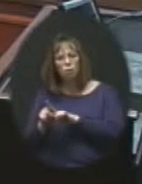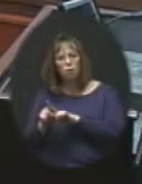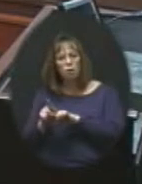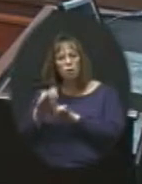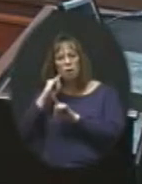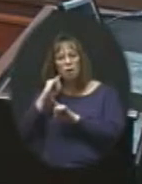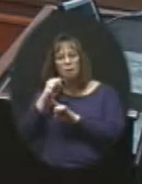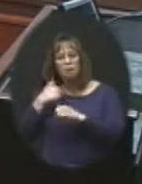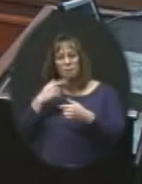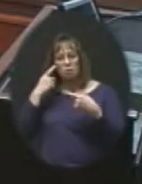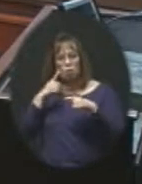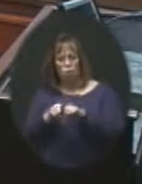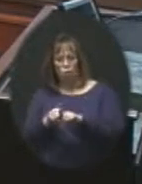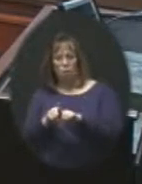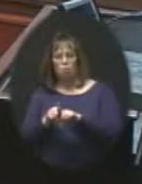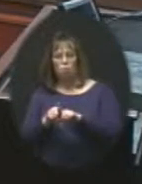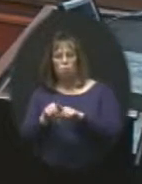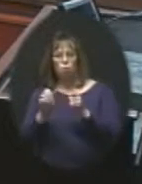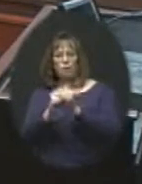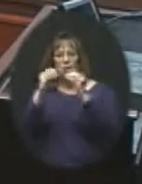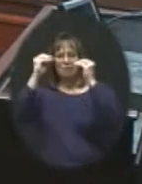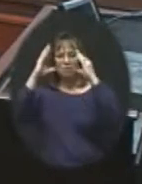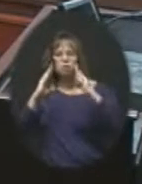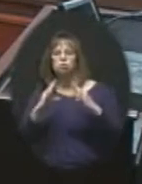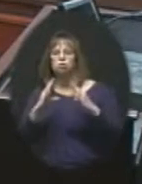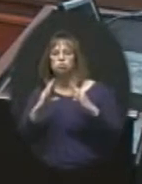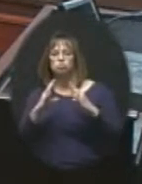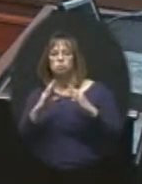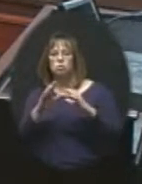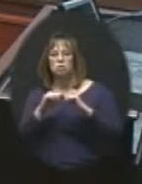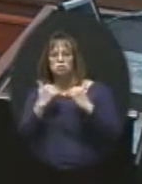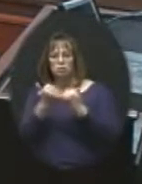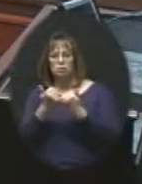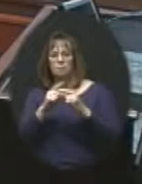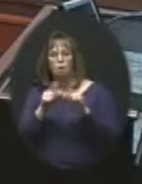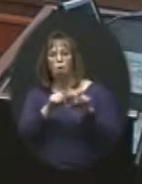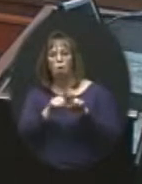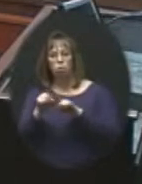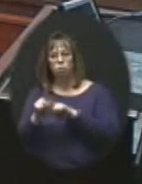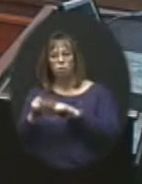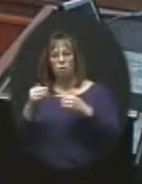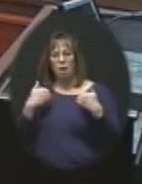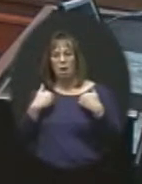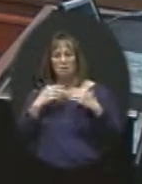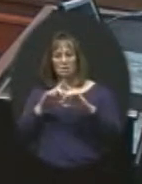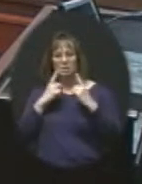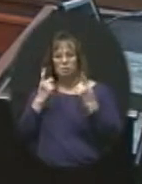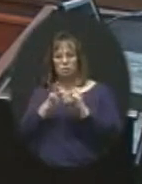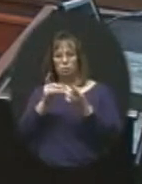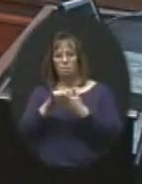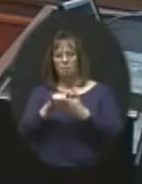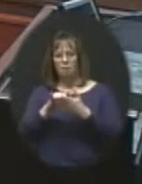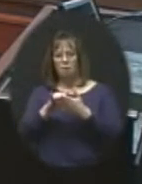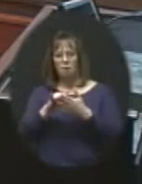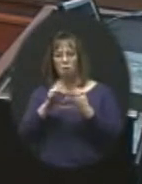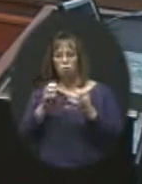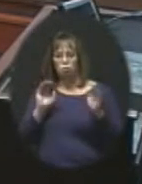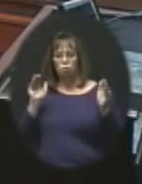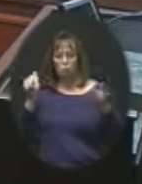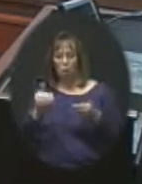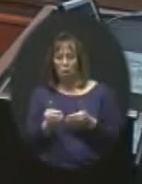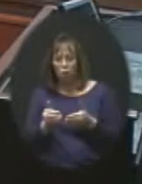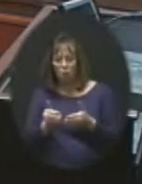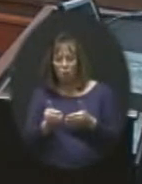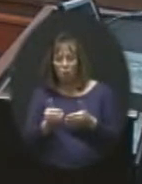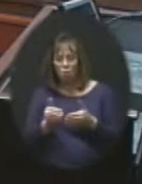long as we come to an agreement with the teachers association, but it also gives these districts that want to narrow things down,